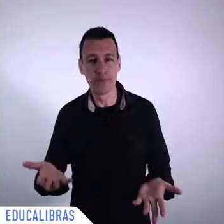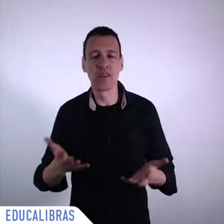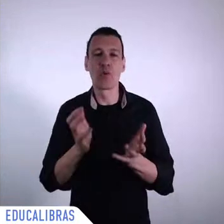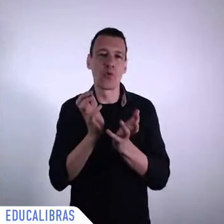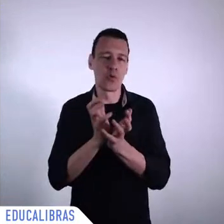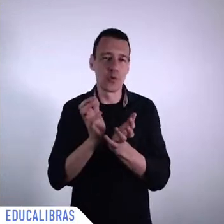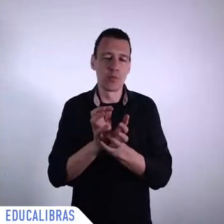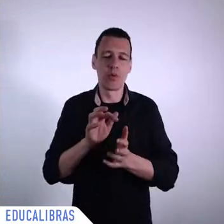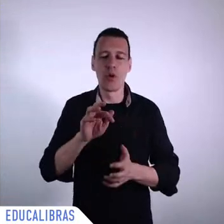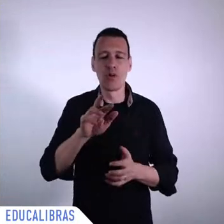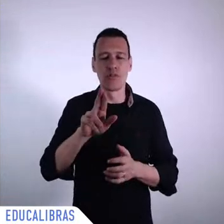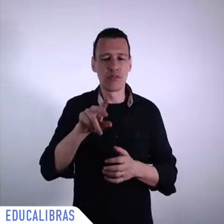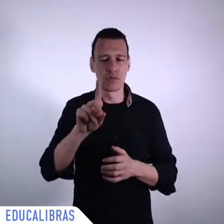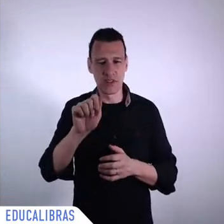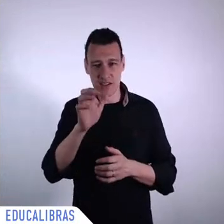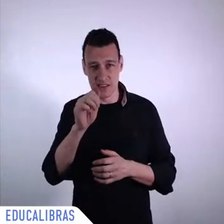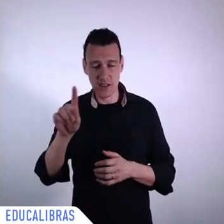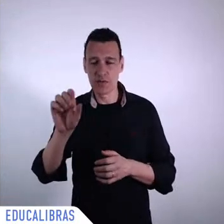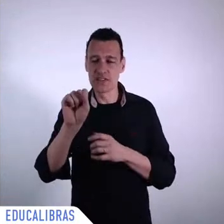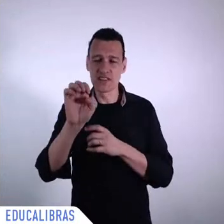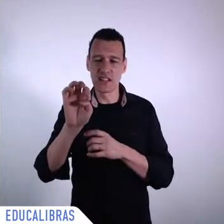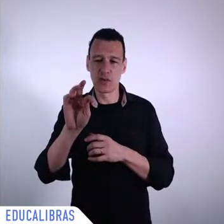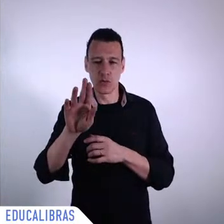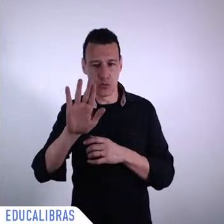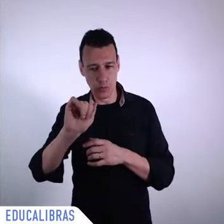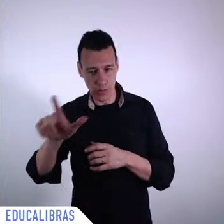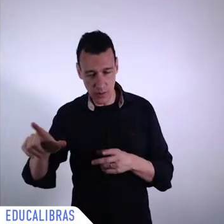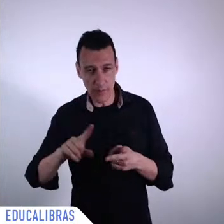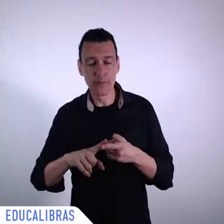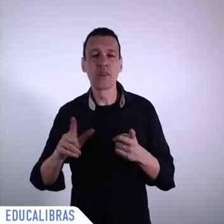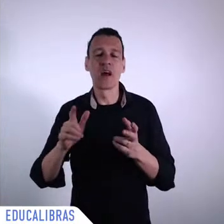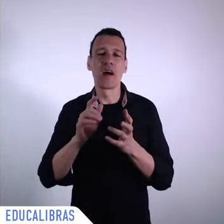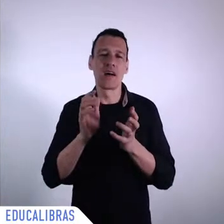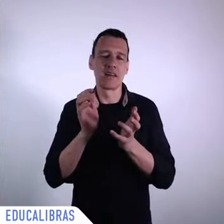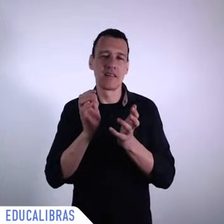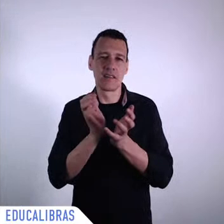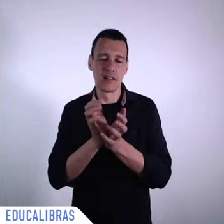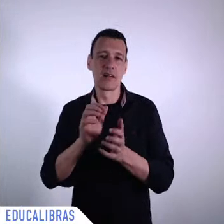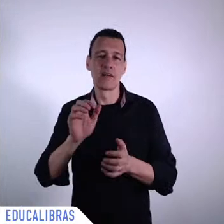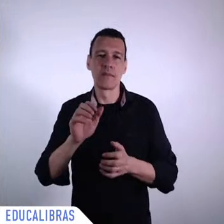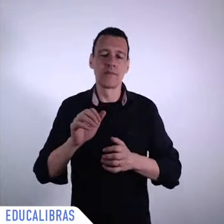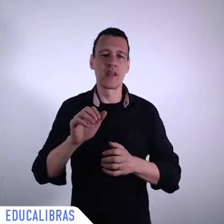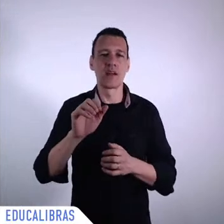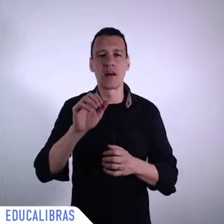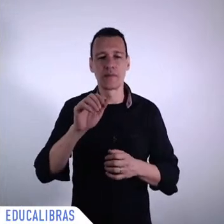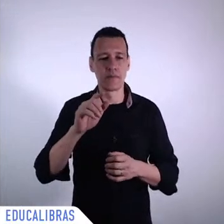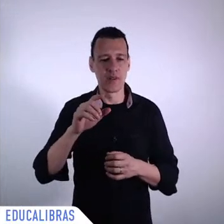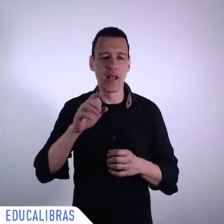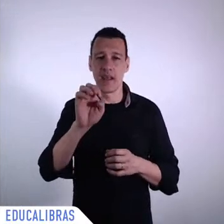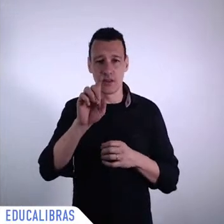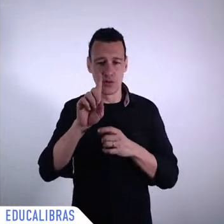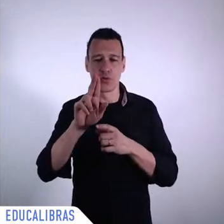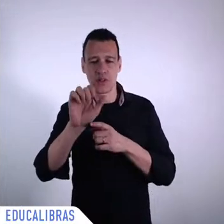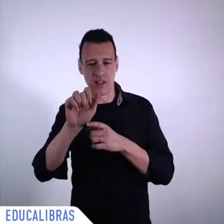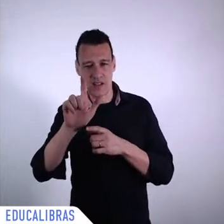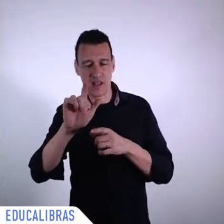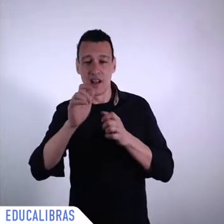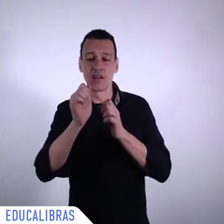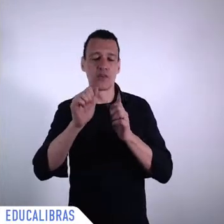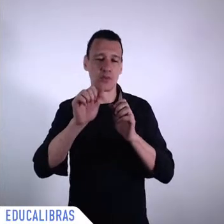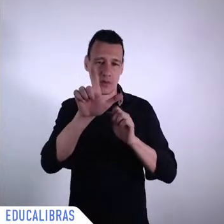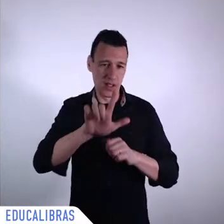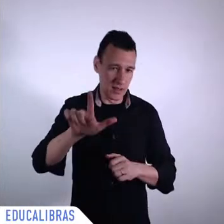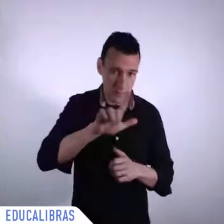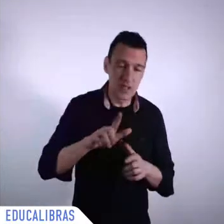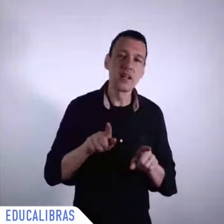We thank TIT Setubo and the Political Observatory of Latin America, Educa